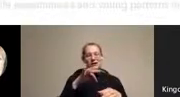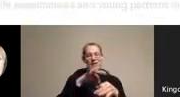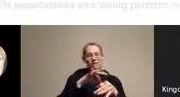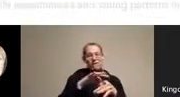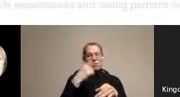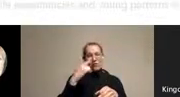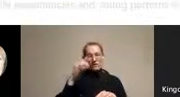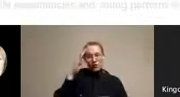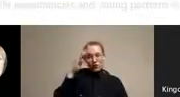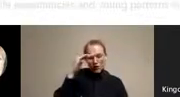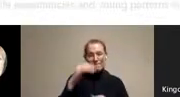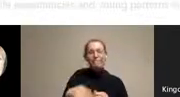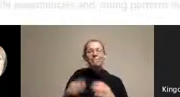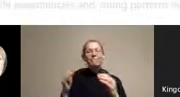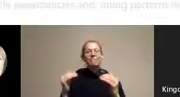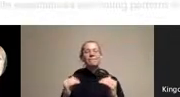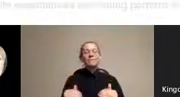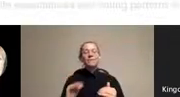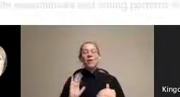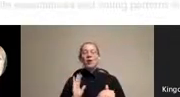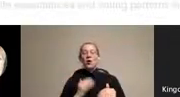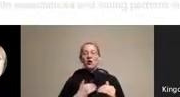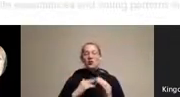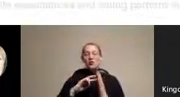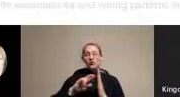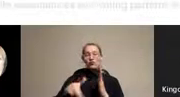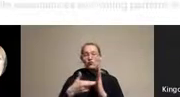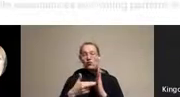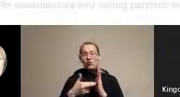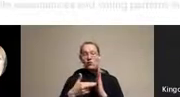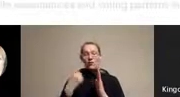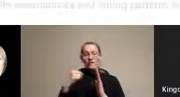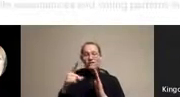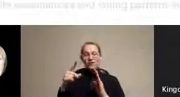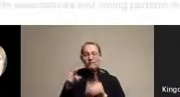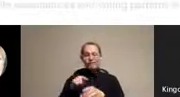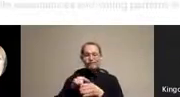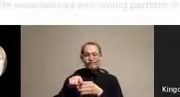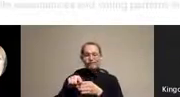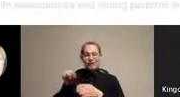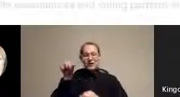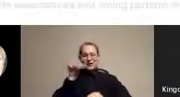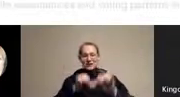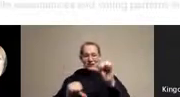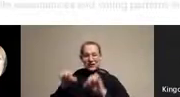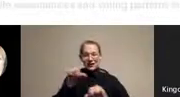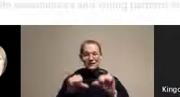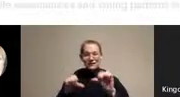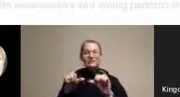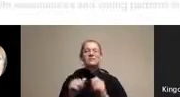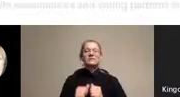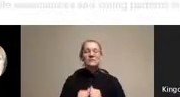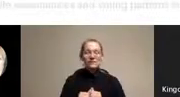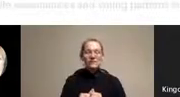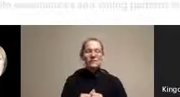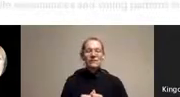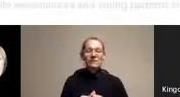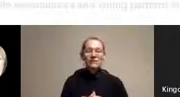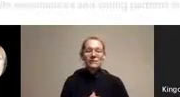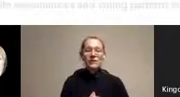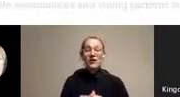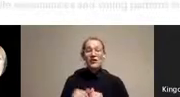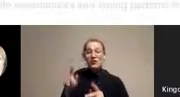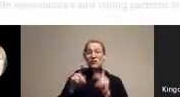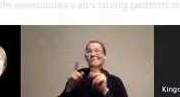to our role in the science and our role for those of us who are in the academic media political space that made decisions